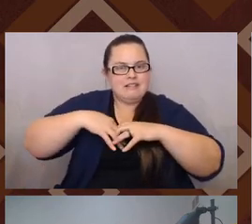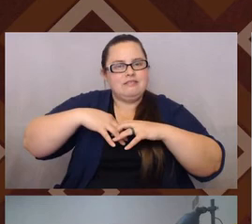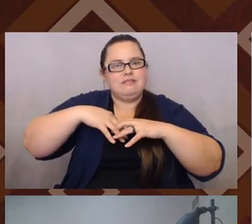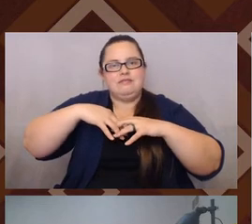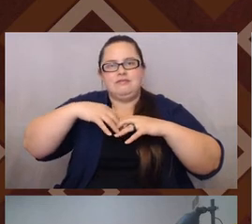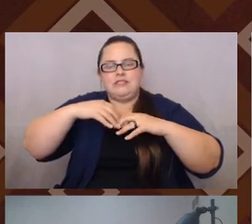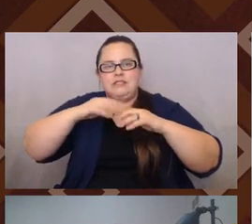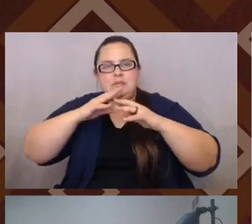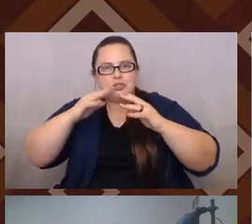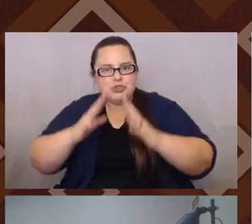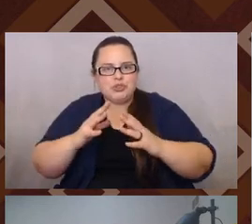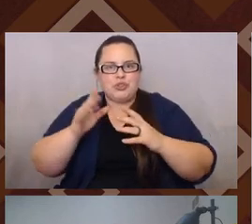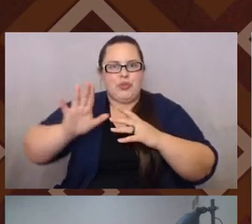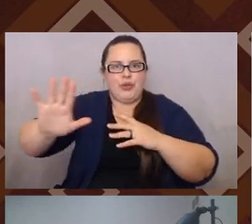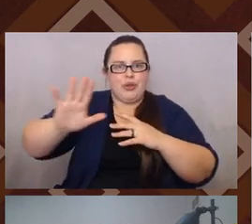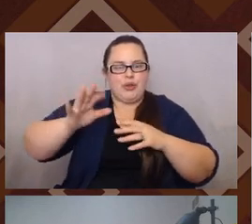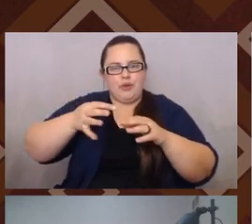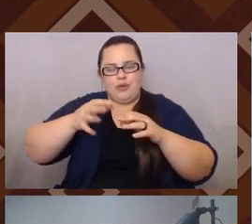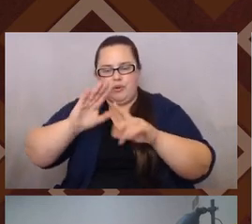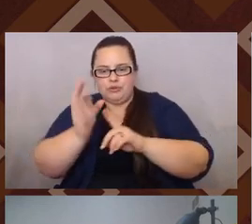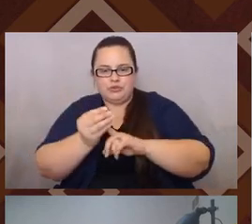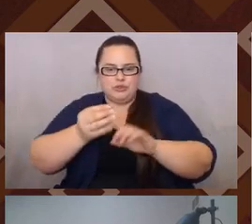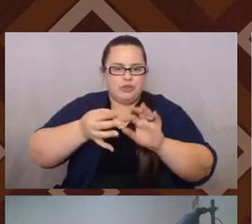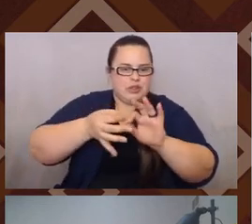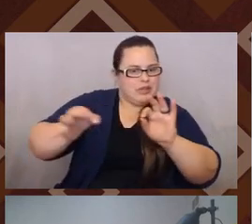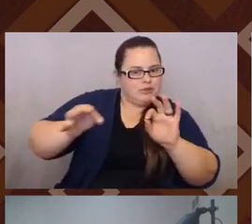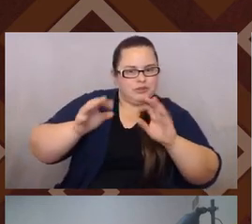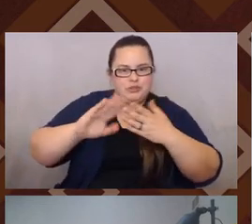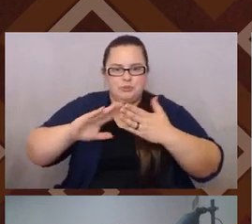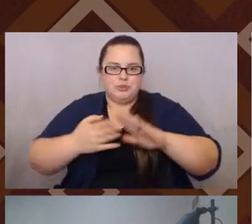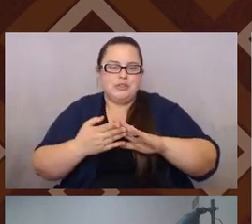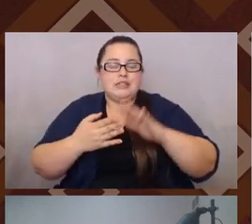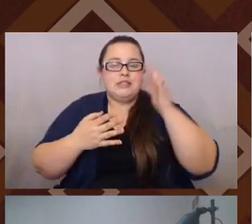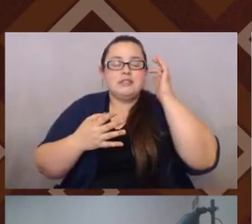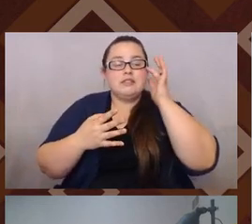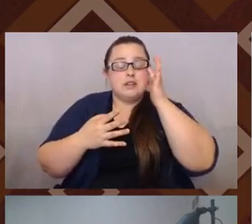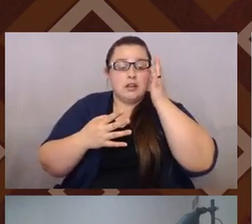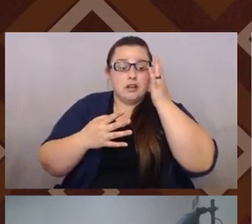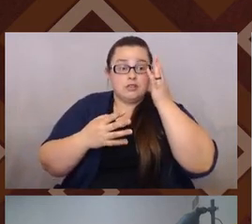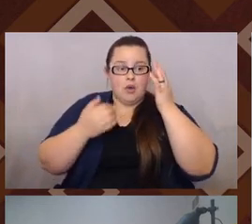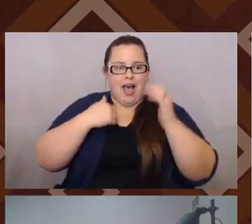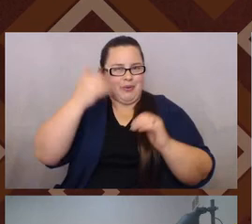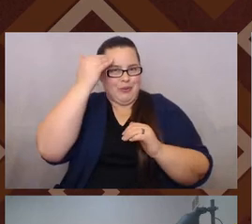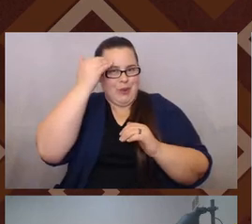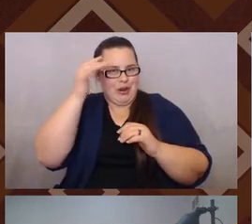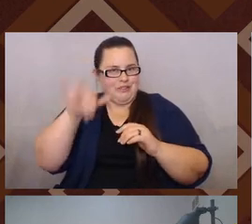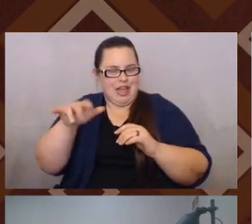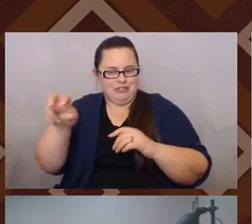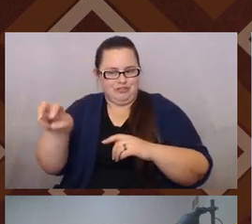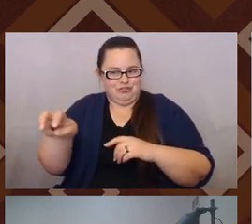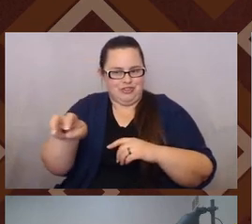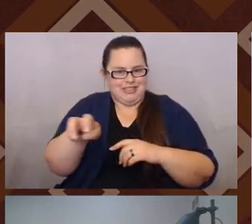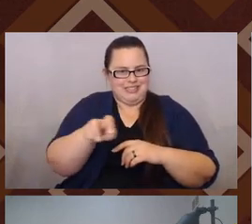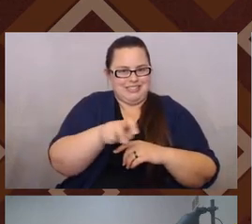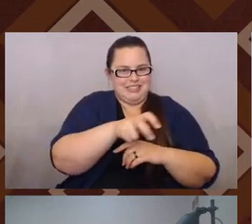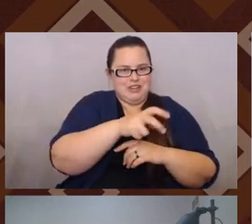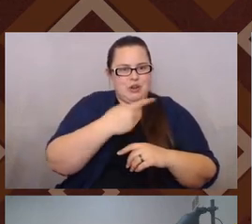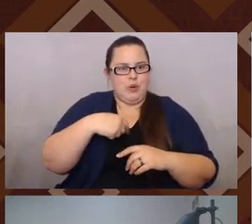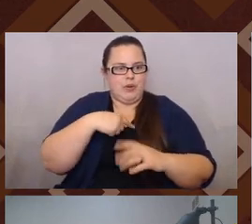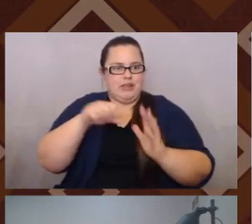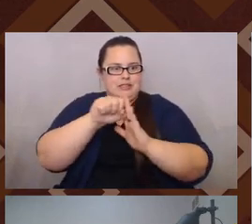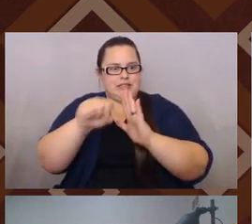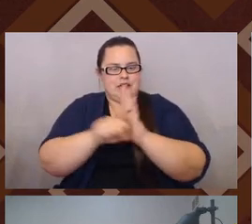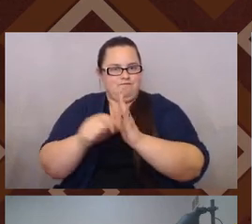communities. Um, and so I was very aware of the, that transition taking place where, I mean, we, as a state